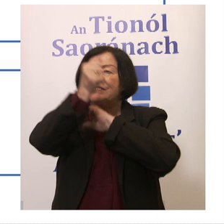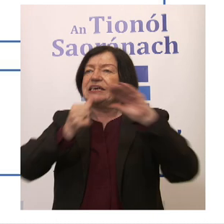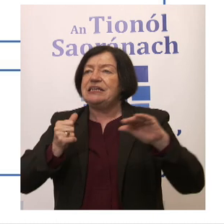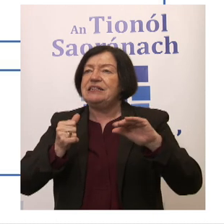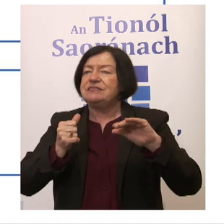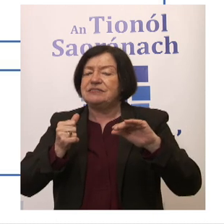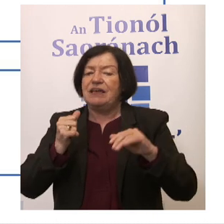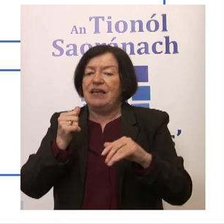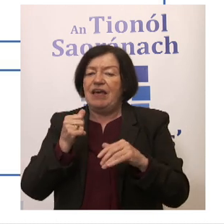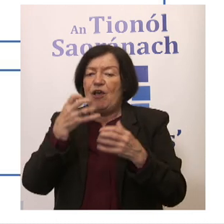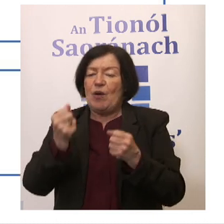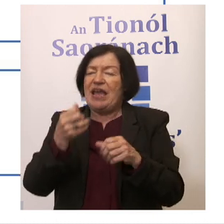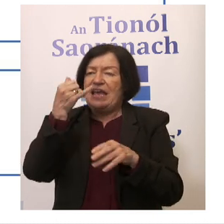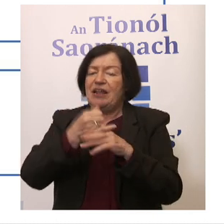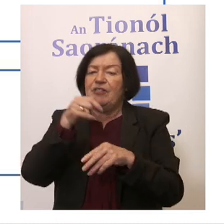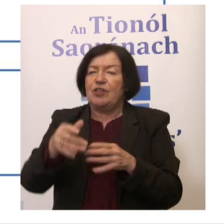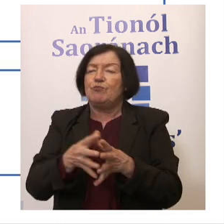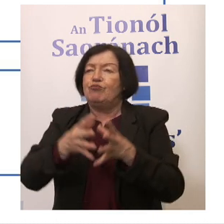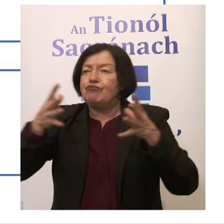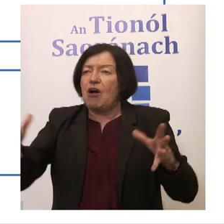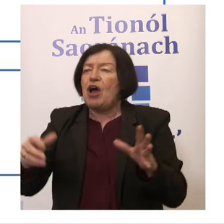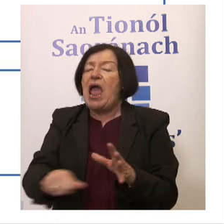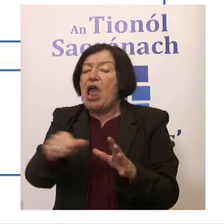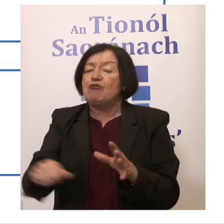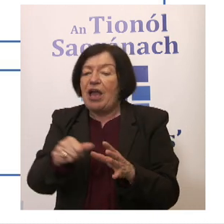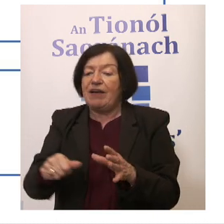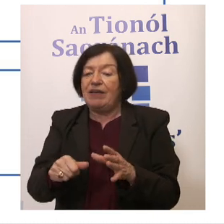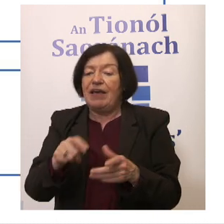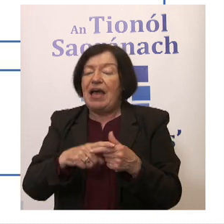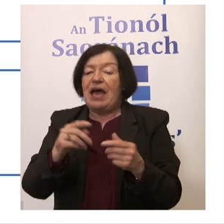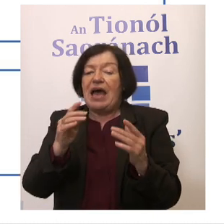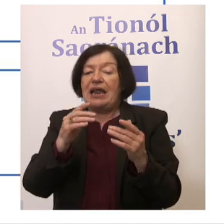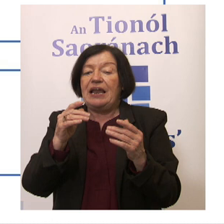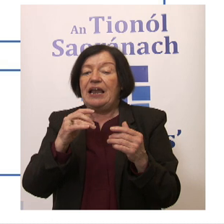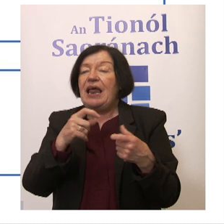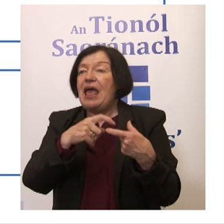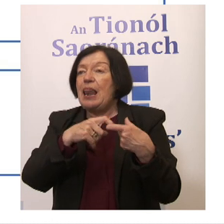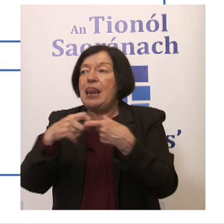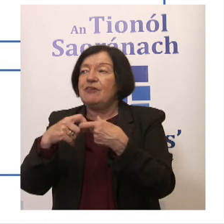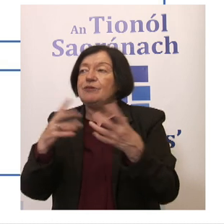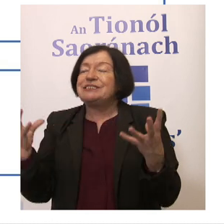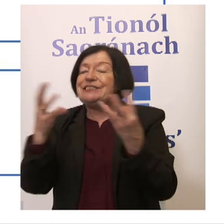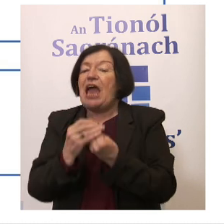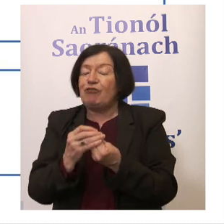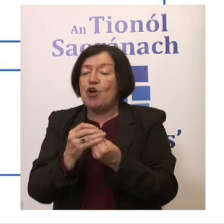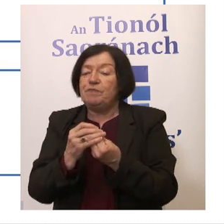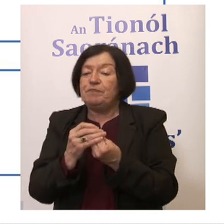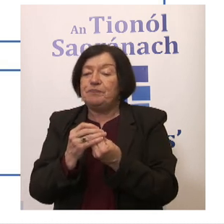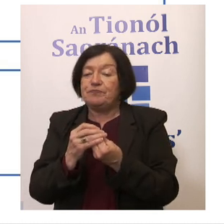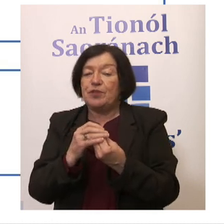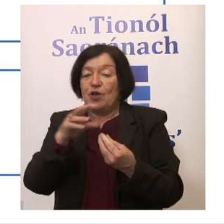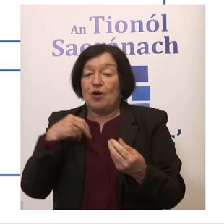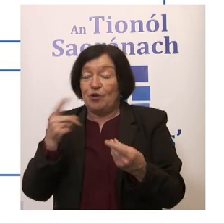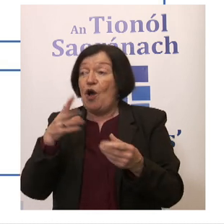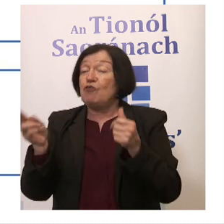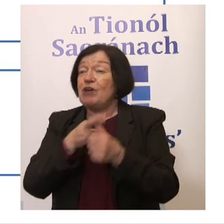and competences that exist within this broader region. And link the different aspects together. And so we do